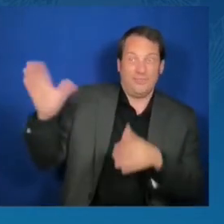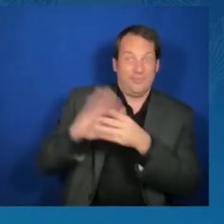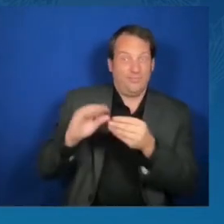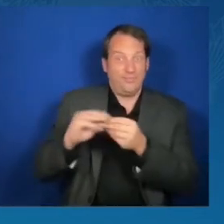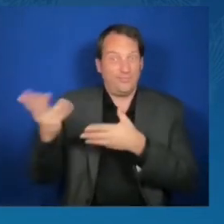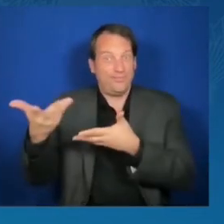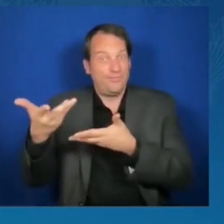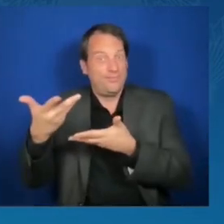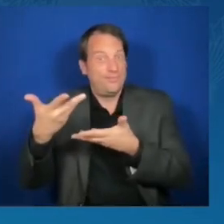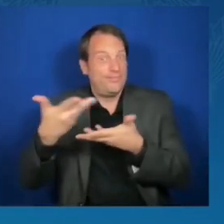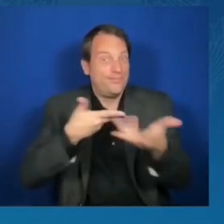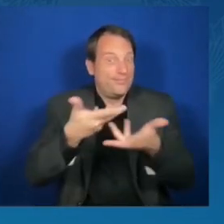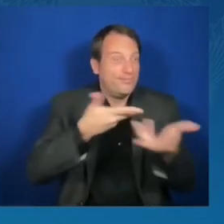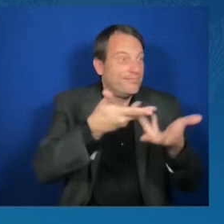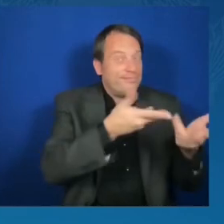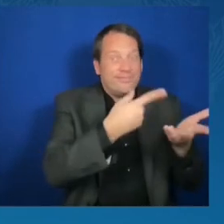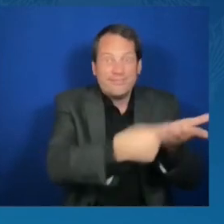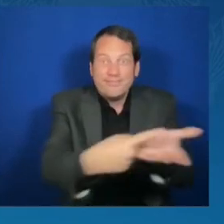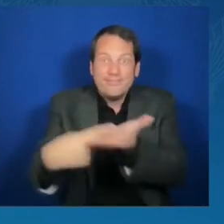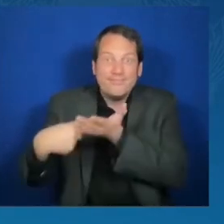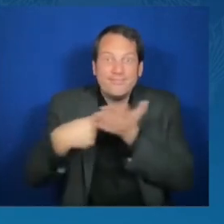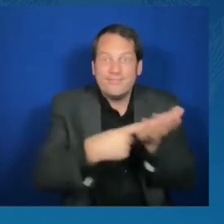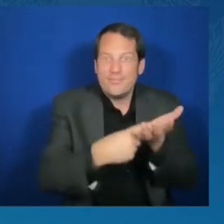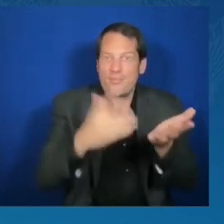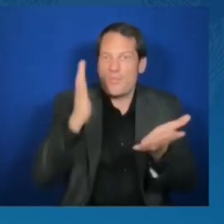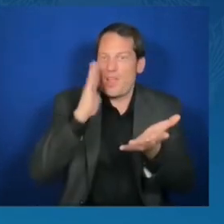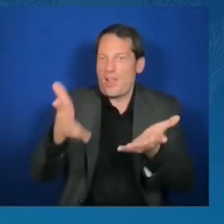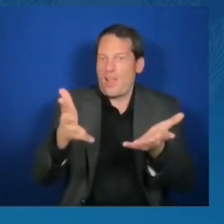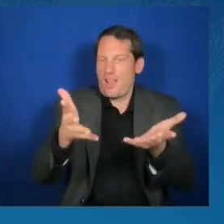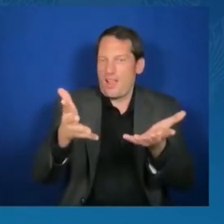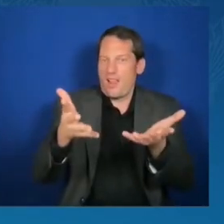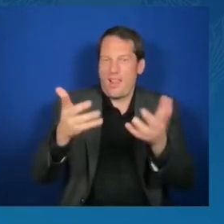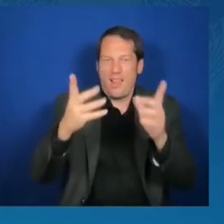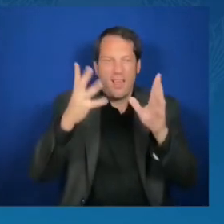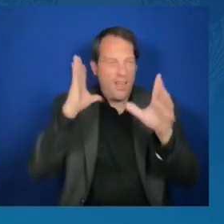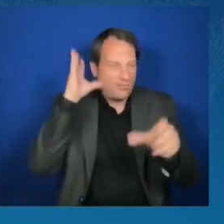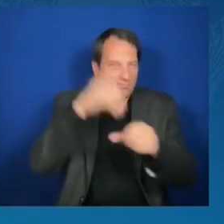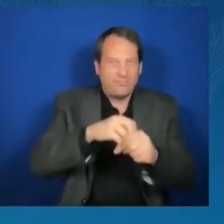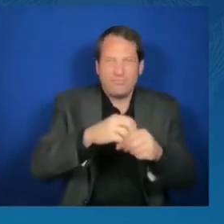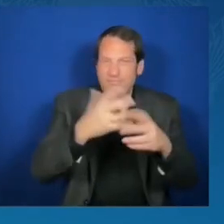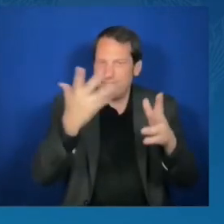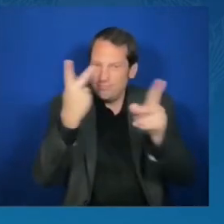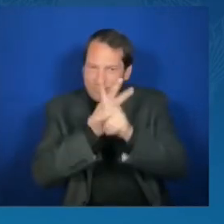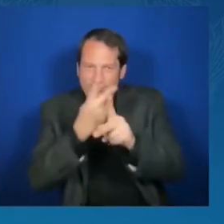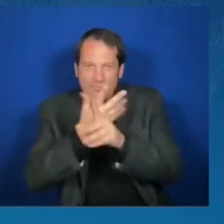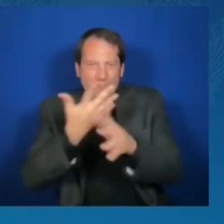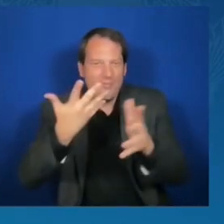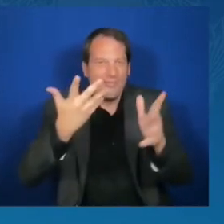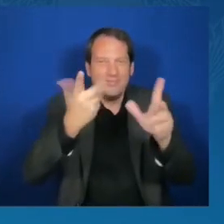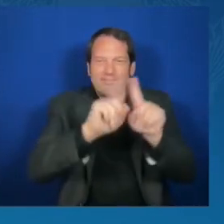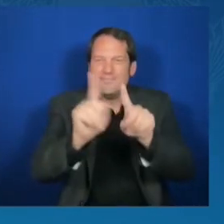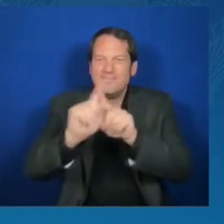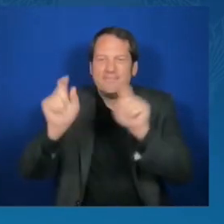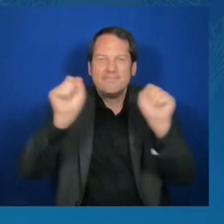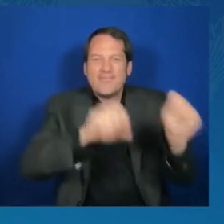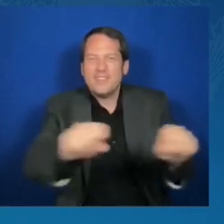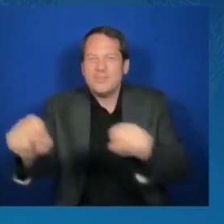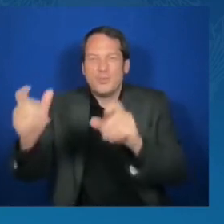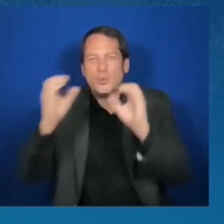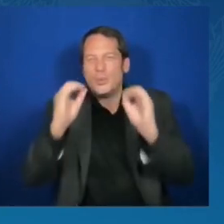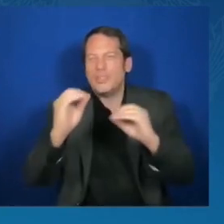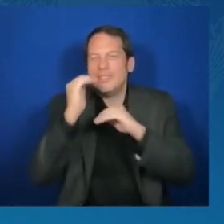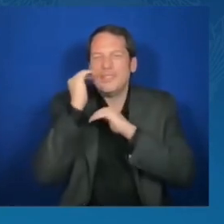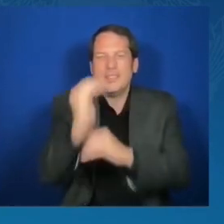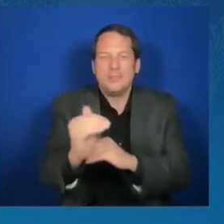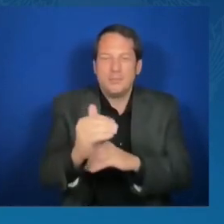that this Diaspora Disciple Dozen will open a critical next chapter in our nation's future. Thank you.